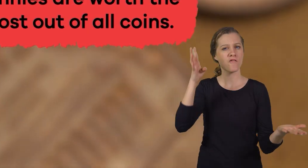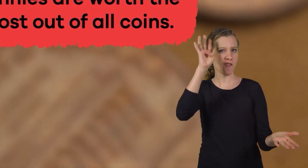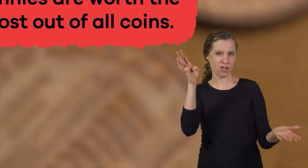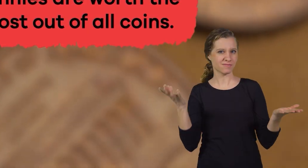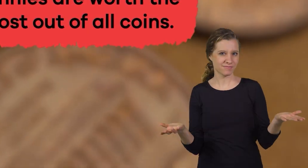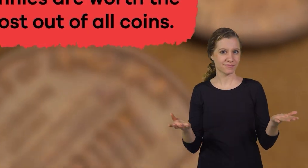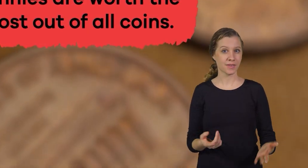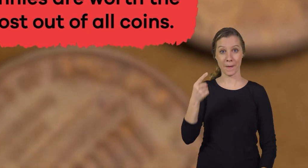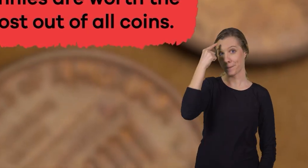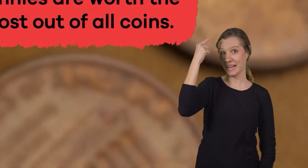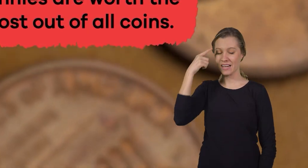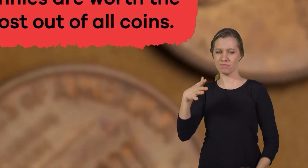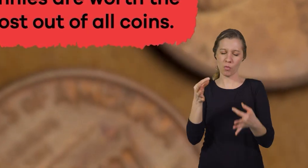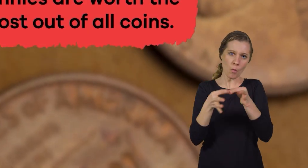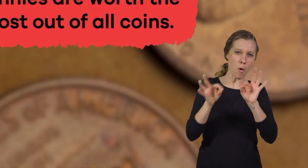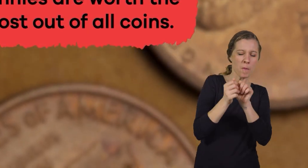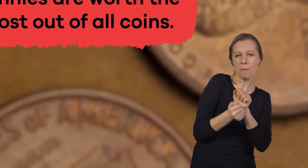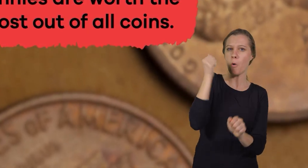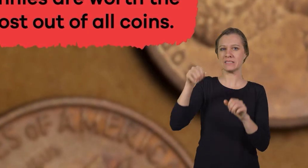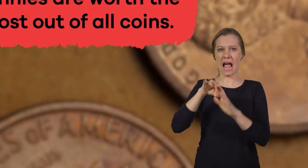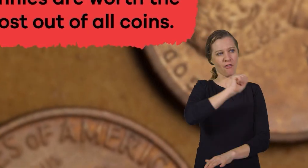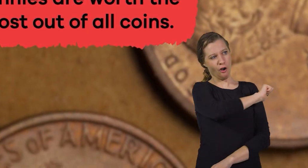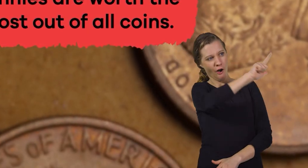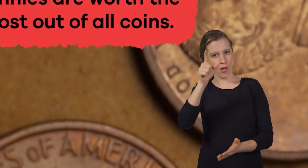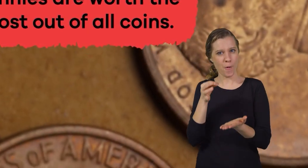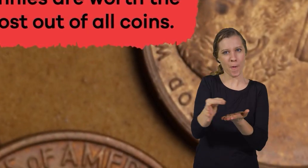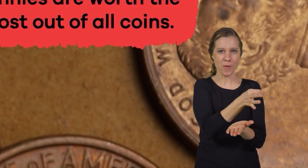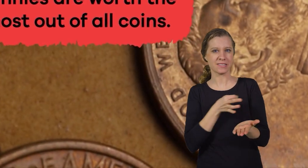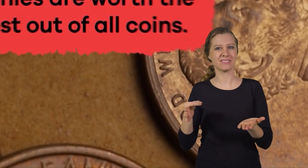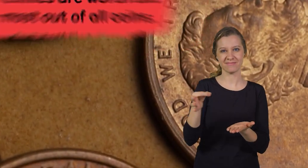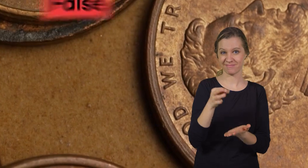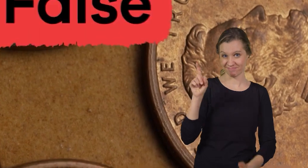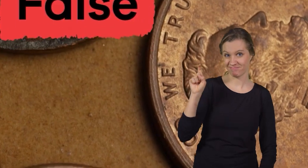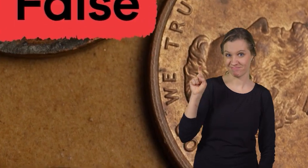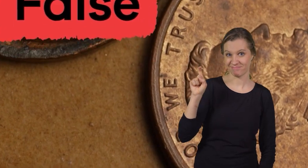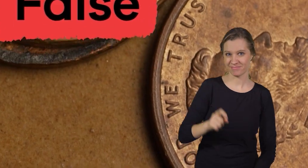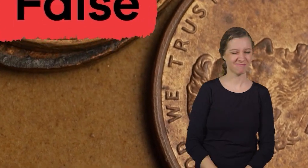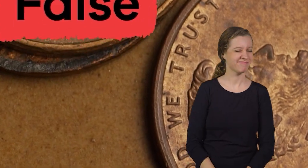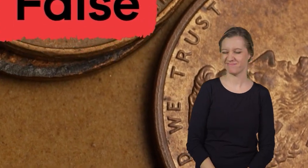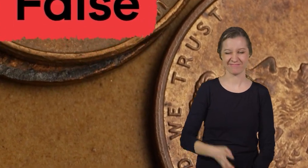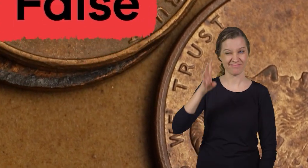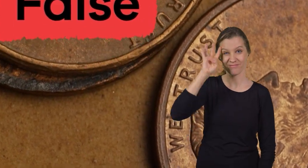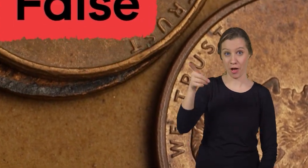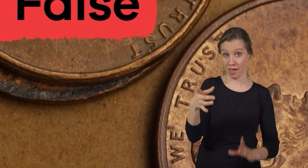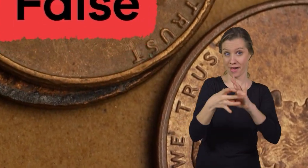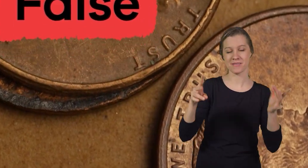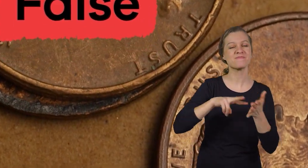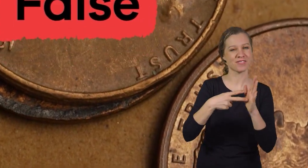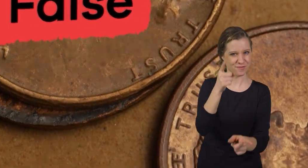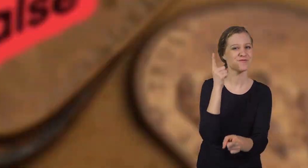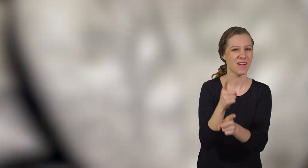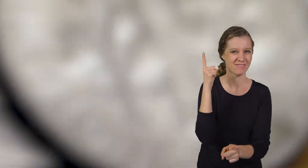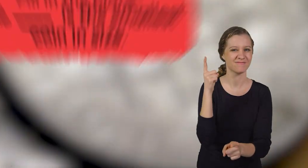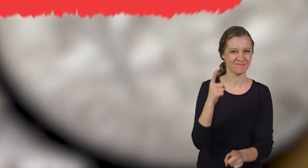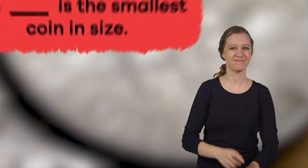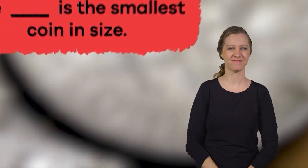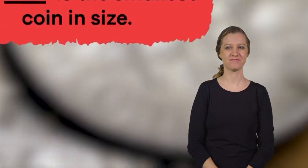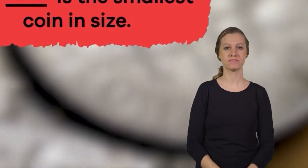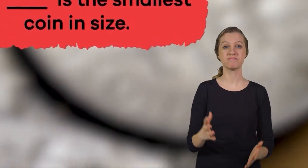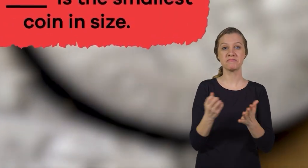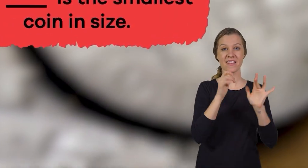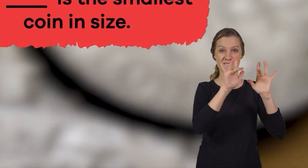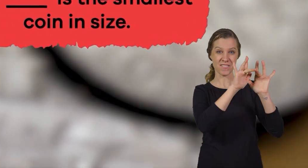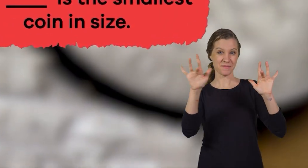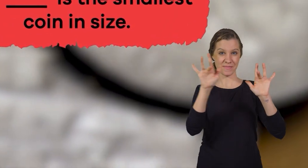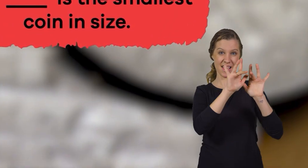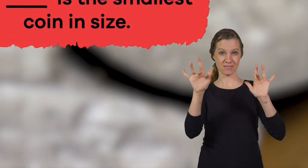pennies are worth the most out of all coins. If you said false, you're correct. Fill in the